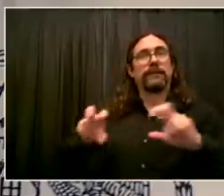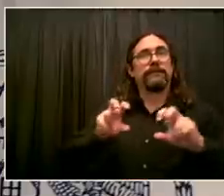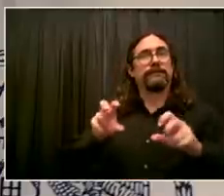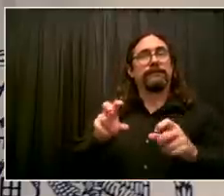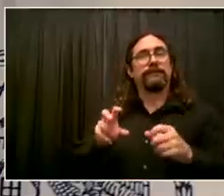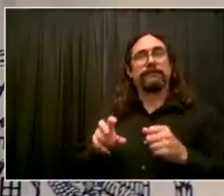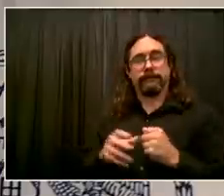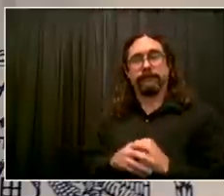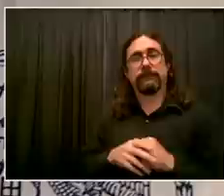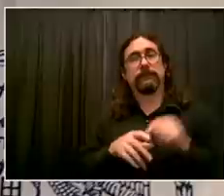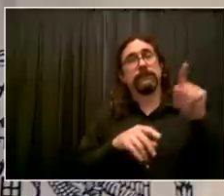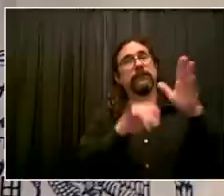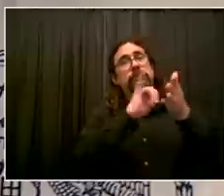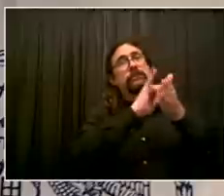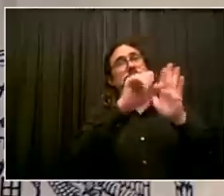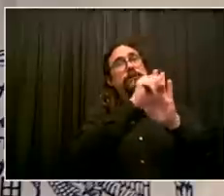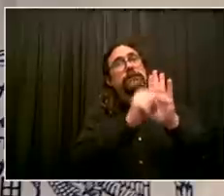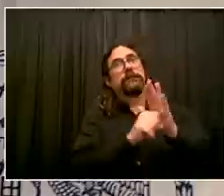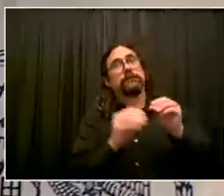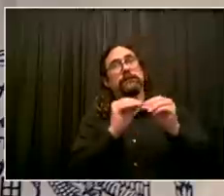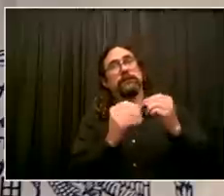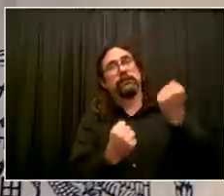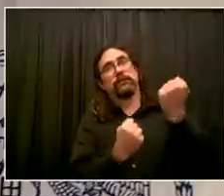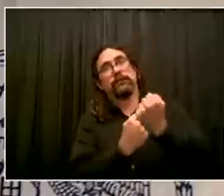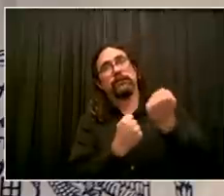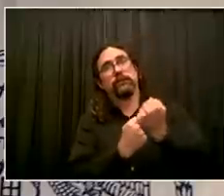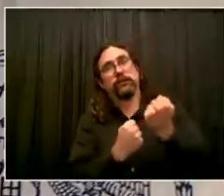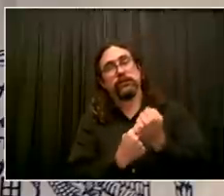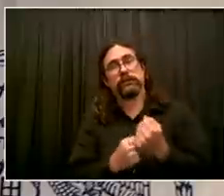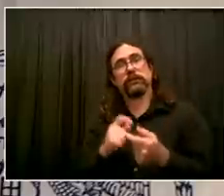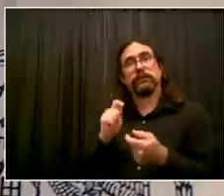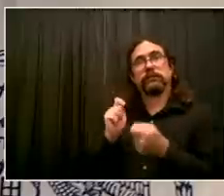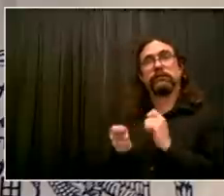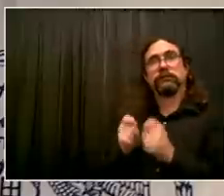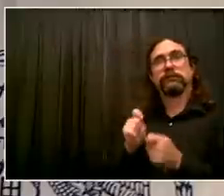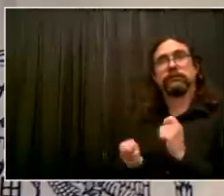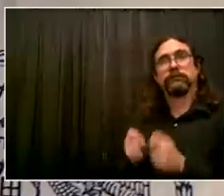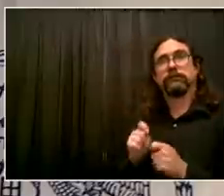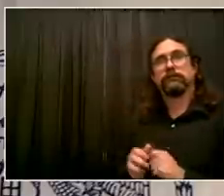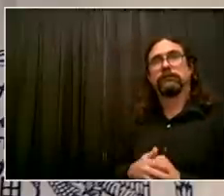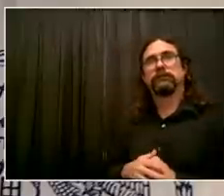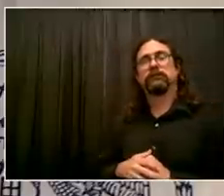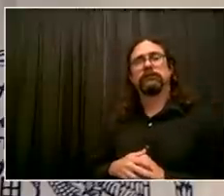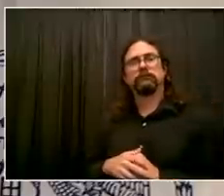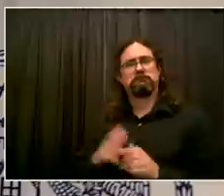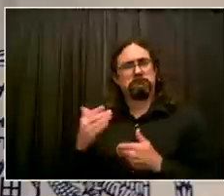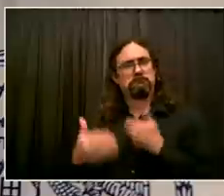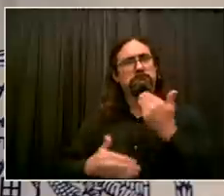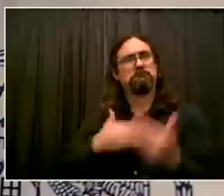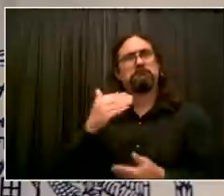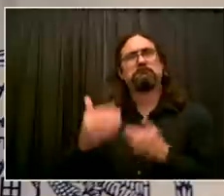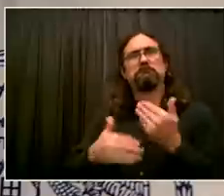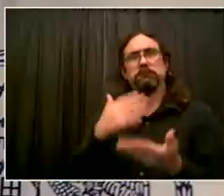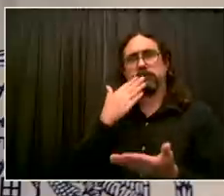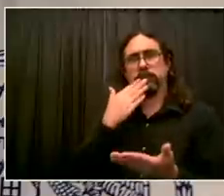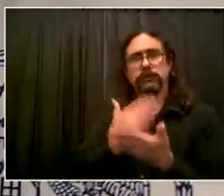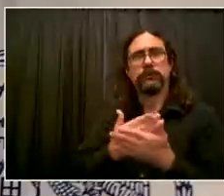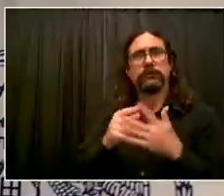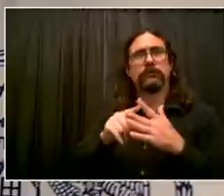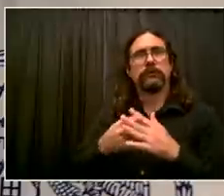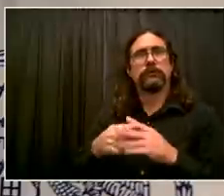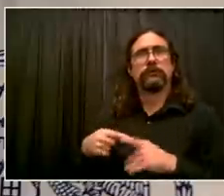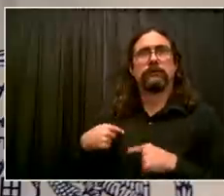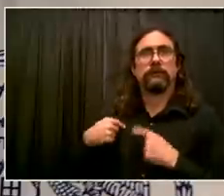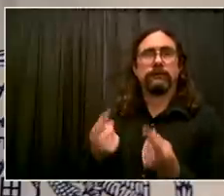deeply appreciated. thank the governor for that and our whole team. We're making a real impact. So, for example, there's been real concern about the intake